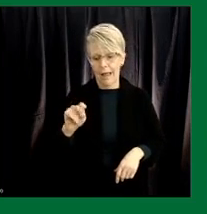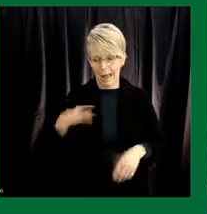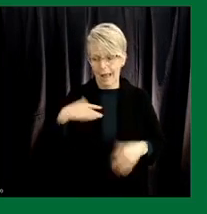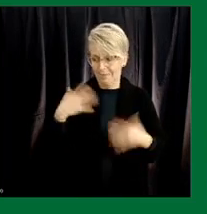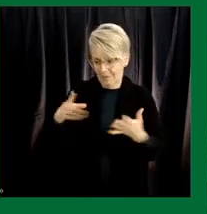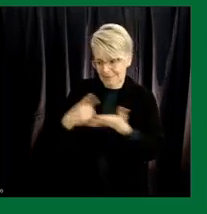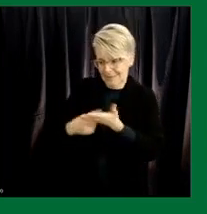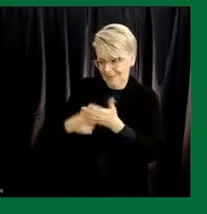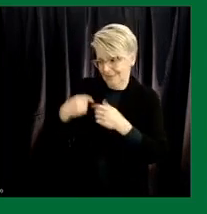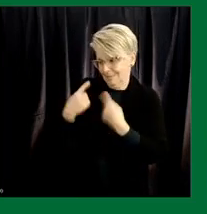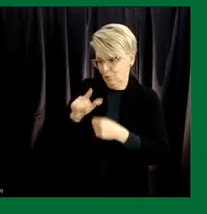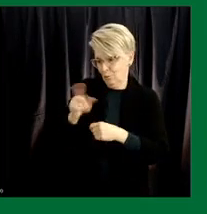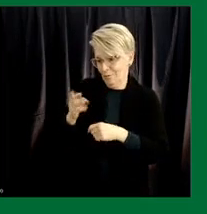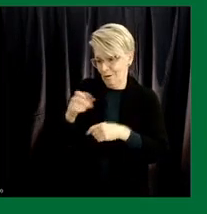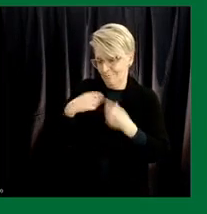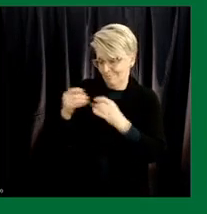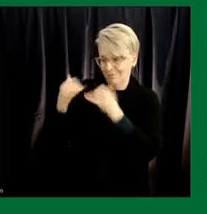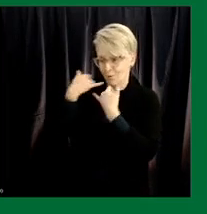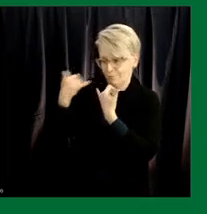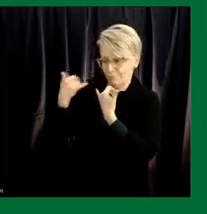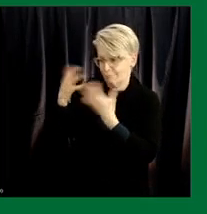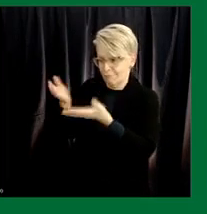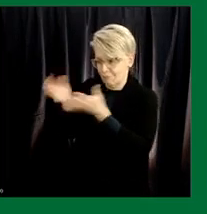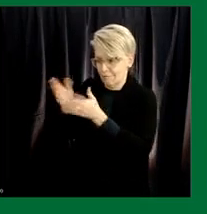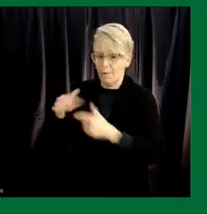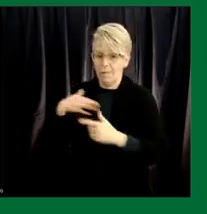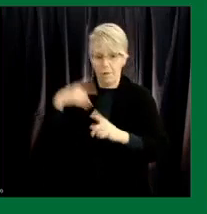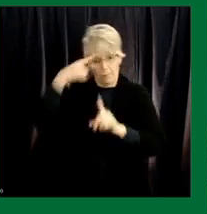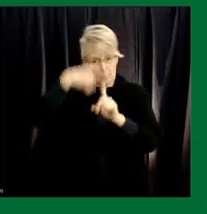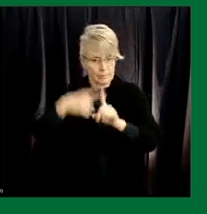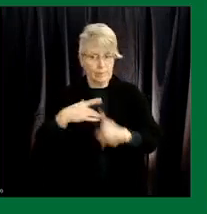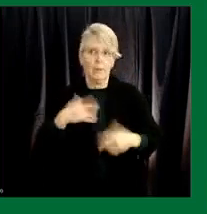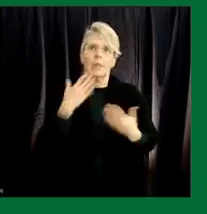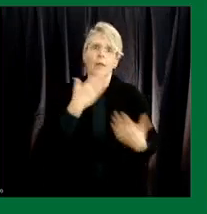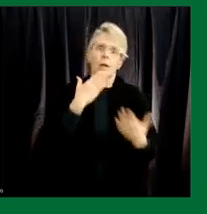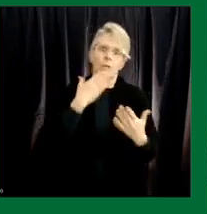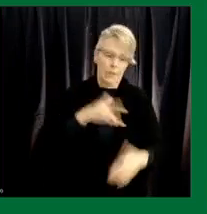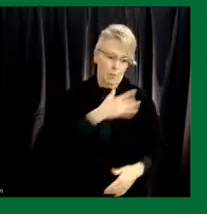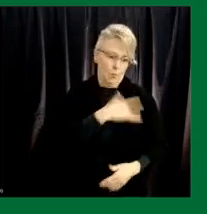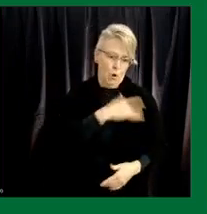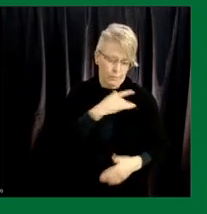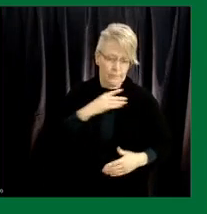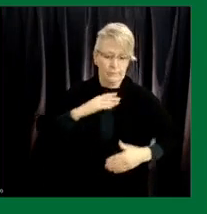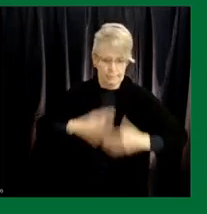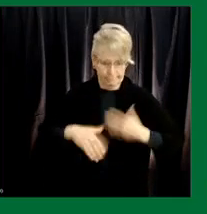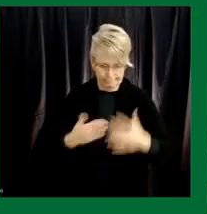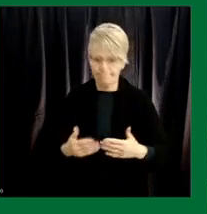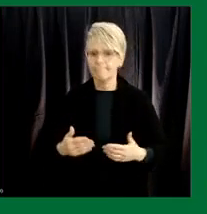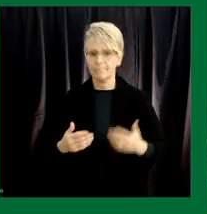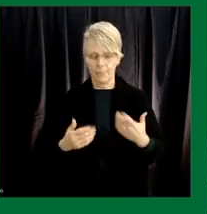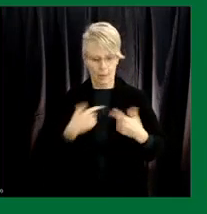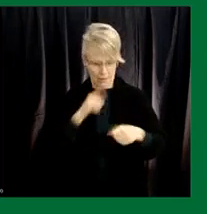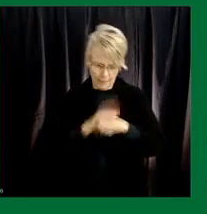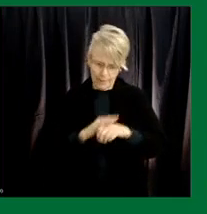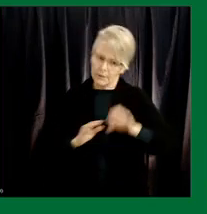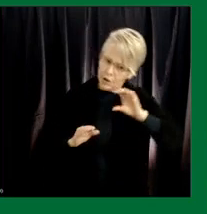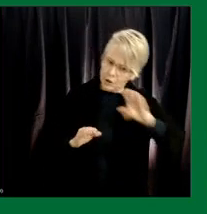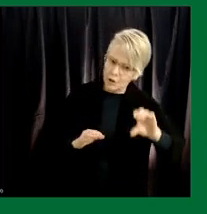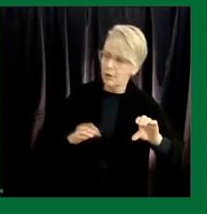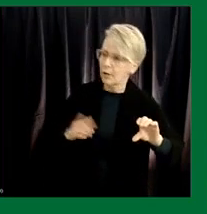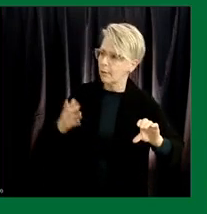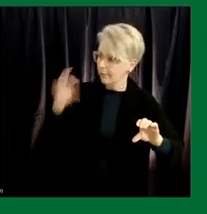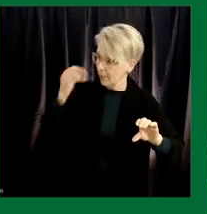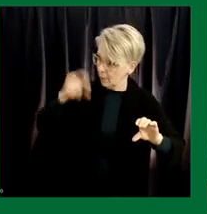hours and we're both uh you know very optimistic and positive and thankful that the province is uh stepping forward uh with our commitment and the federal government will